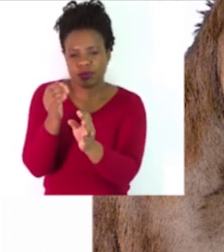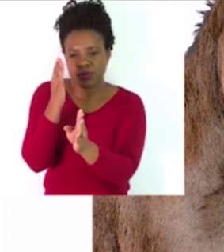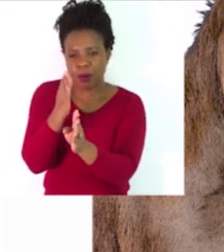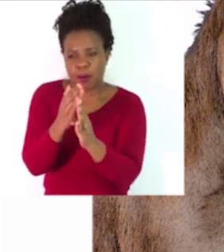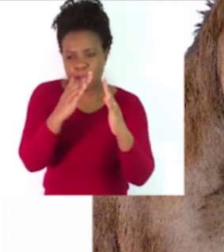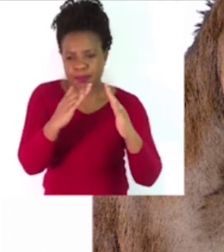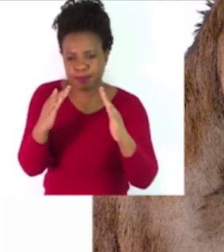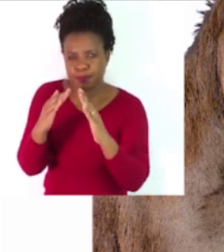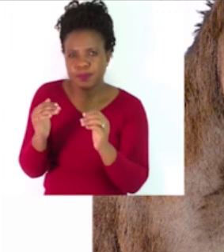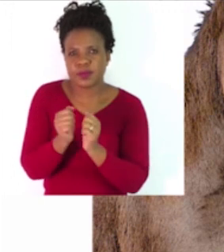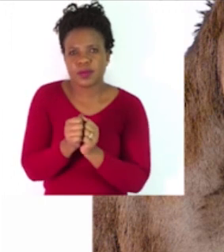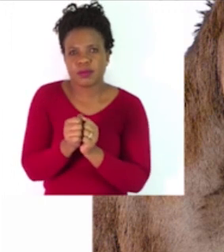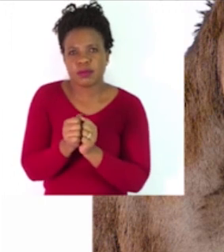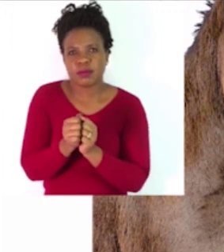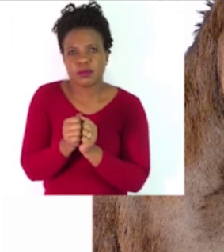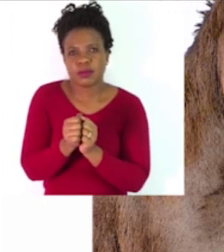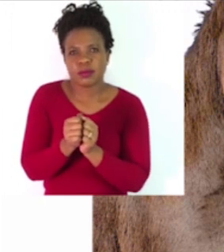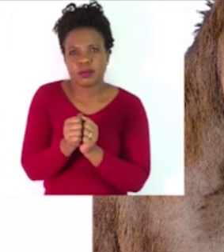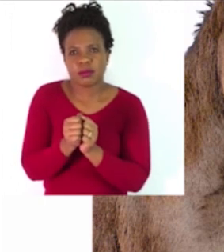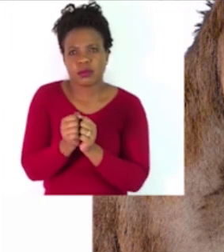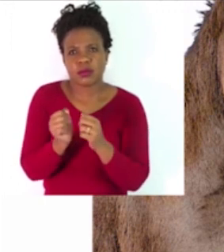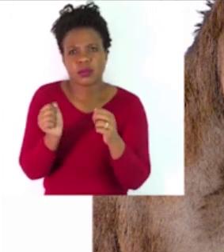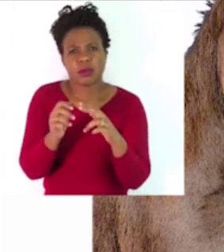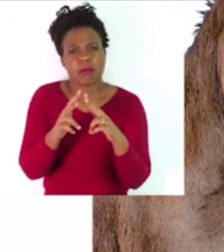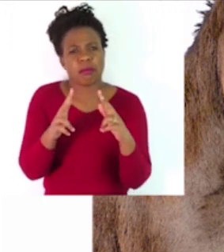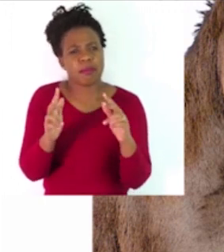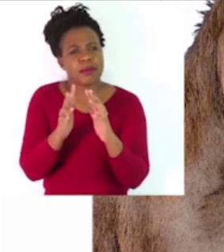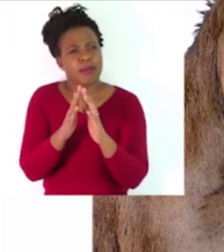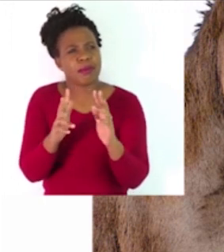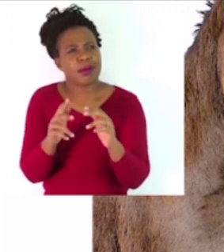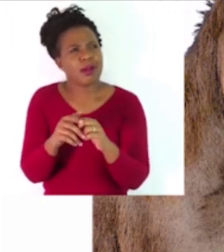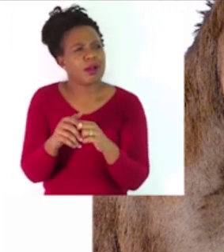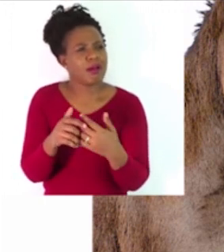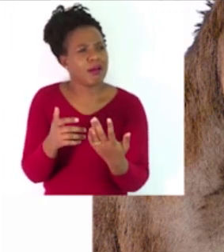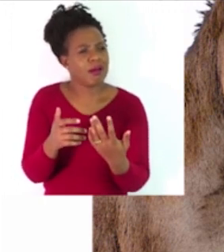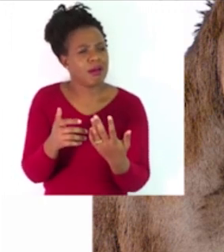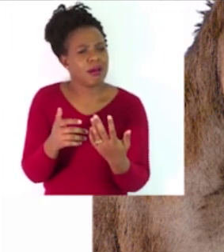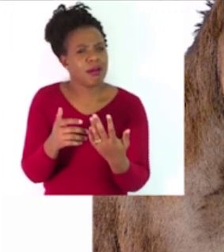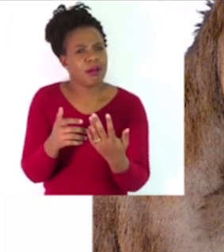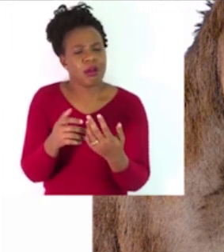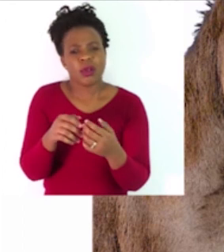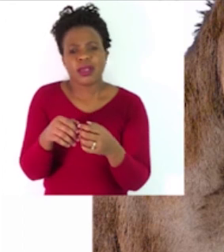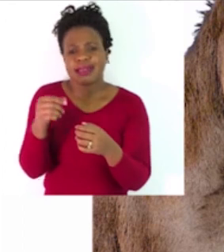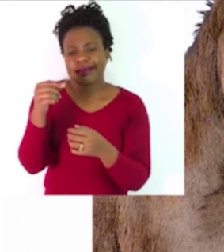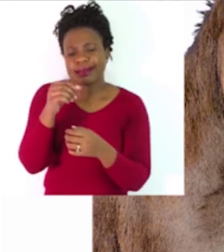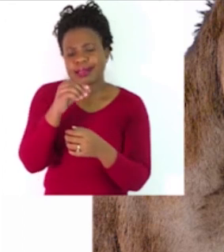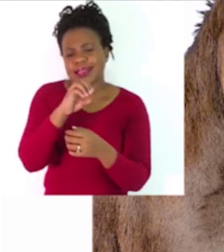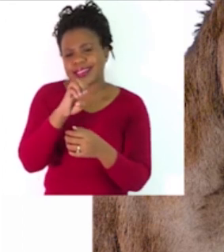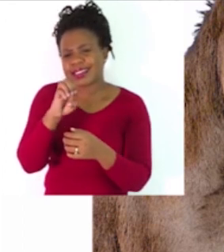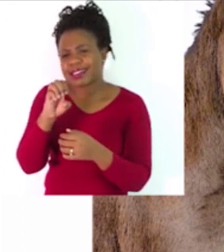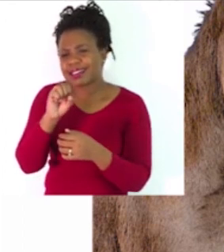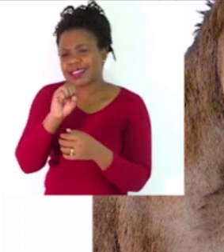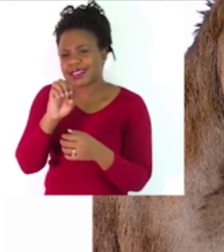The people loved so much that a gurgle of geese with their guselings rushed